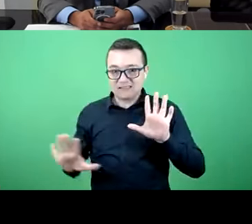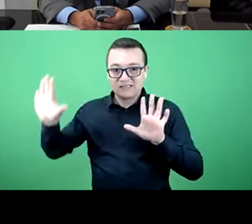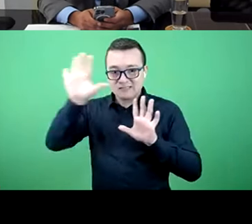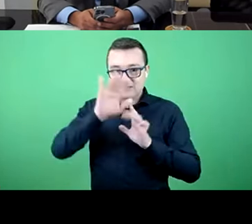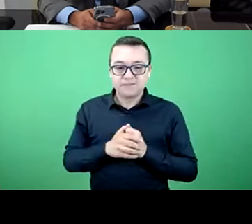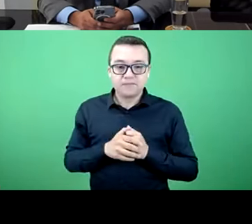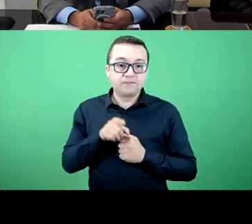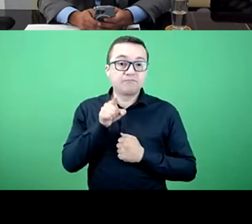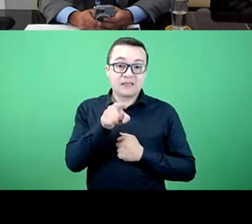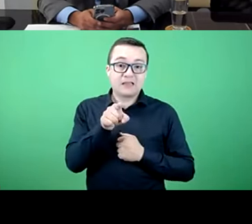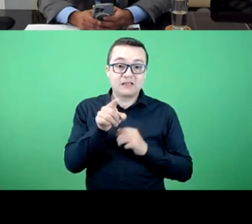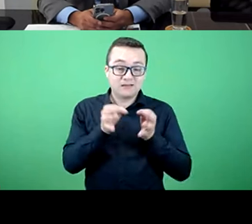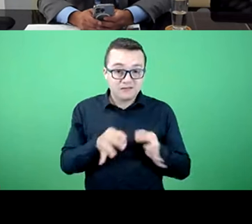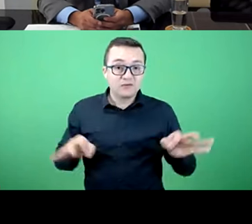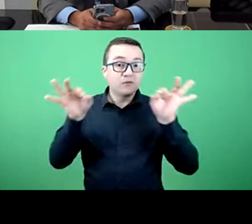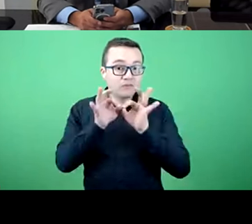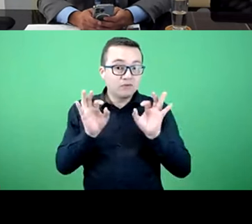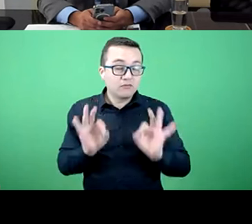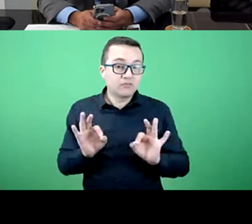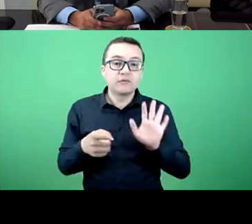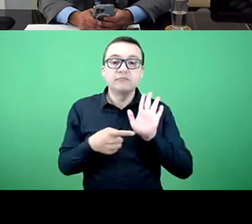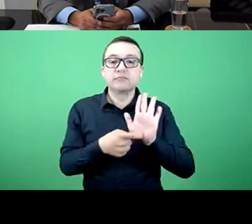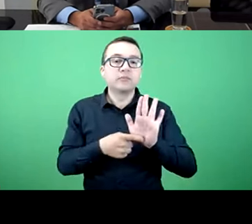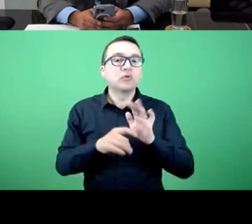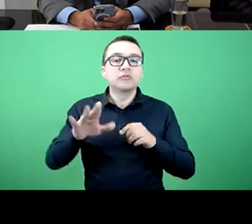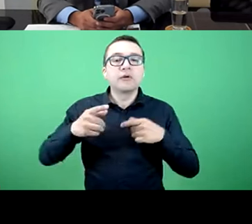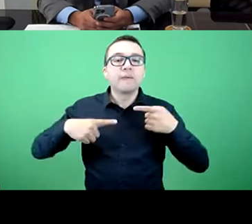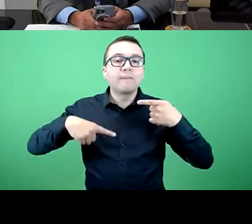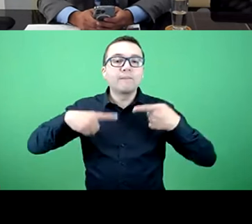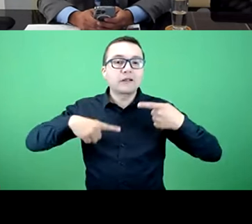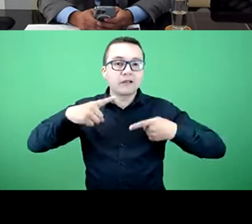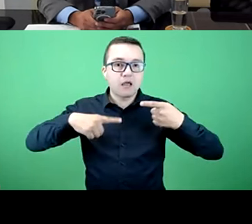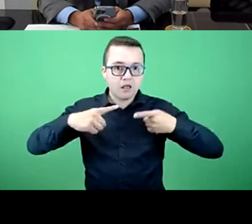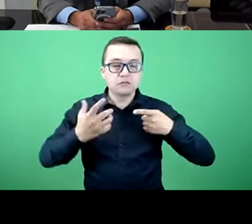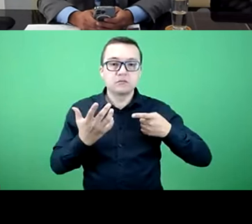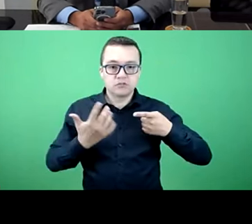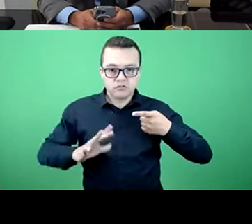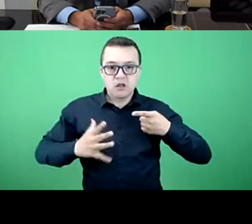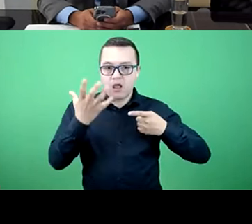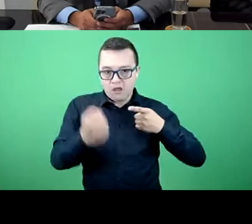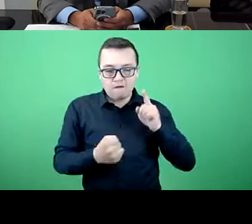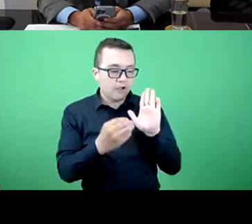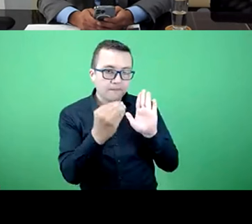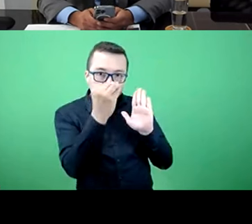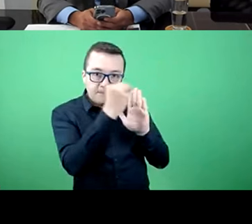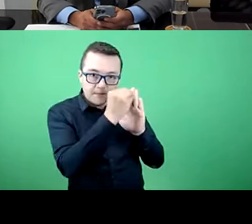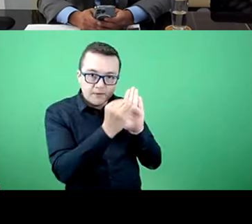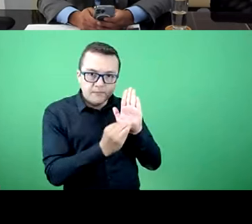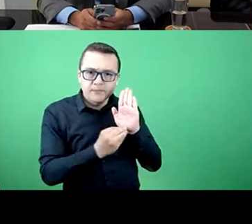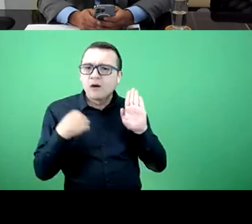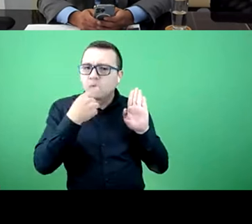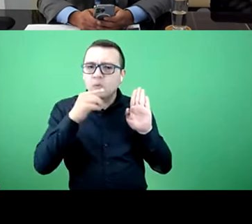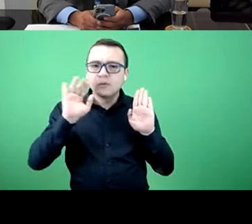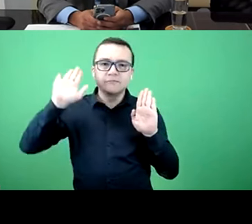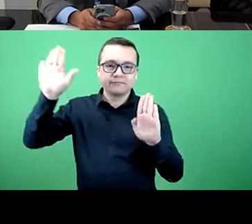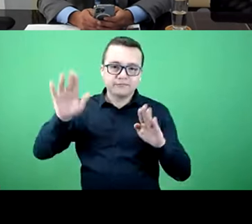view to improve improving healthcare in our country. This is very important because the policies that are determined